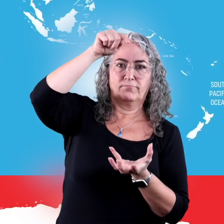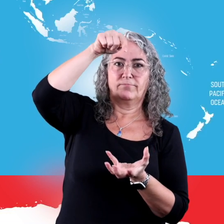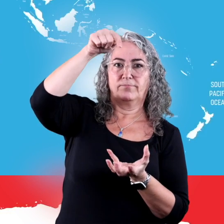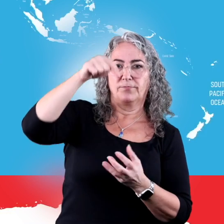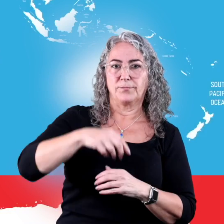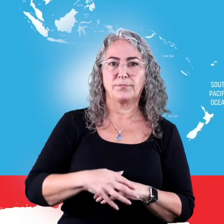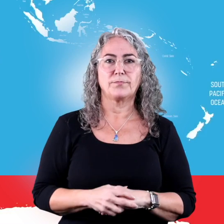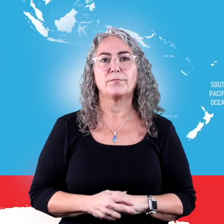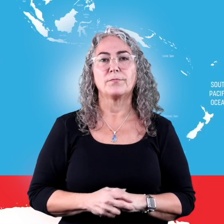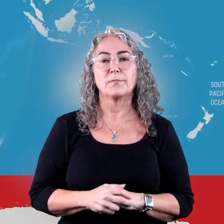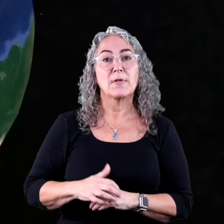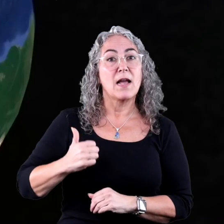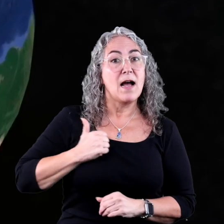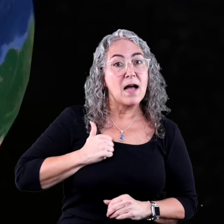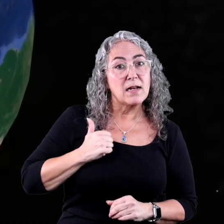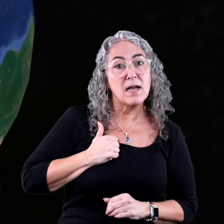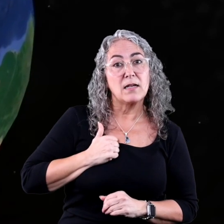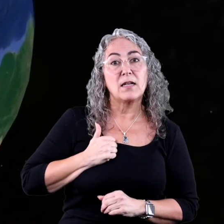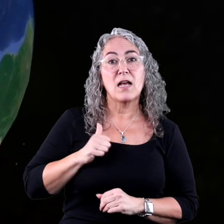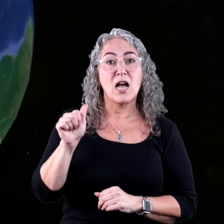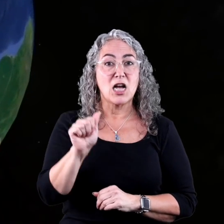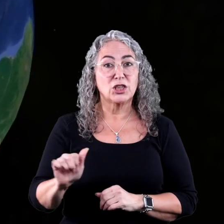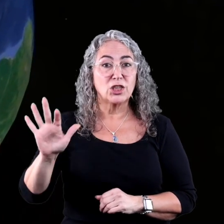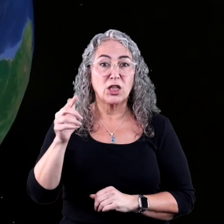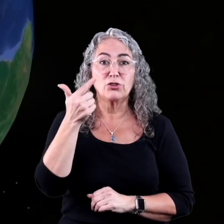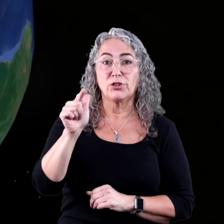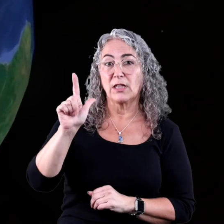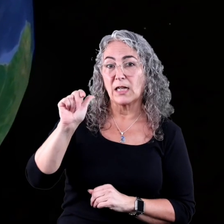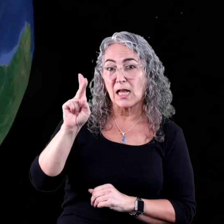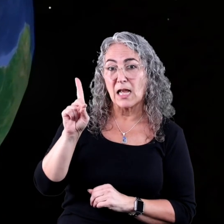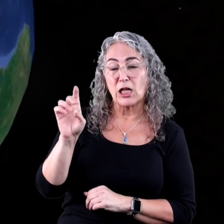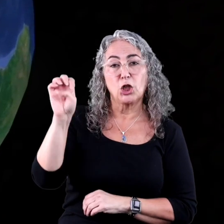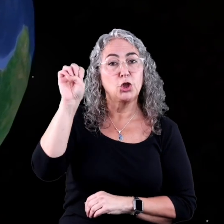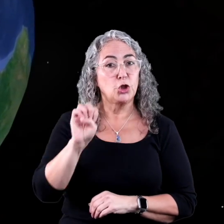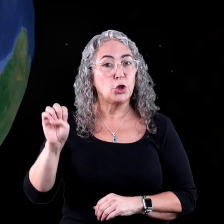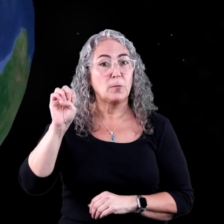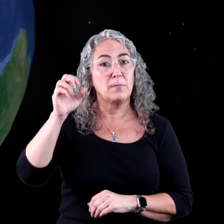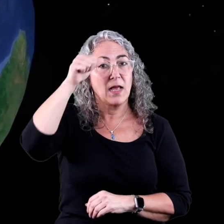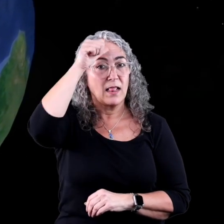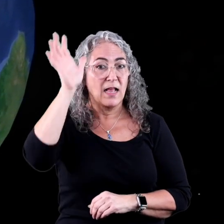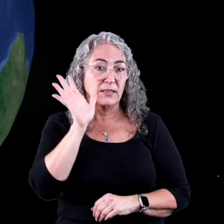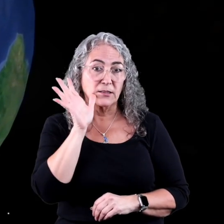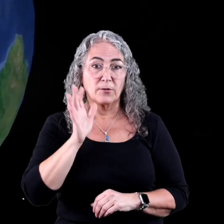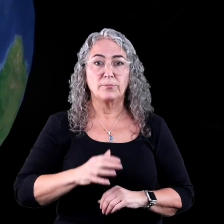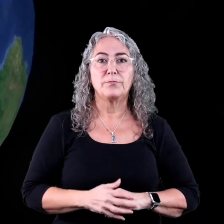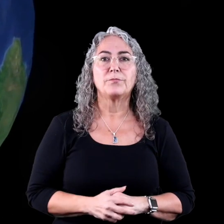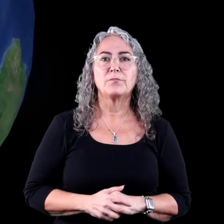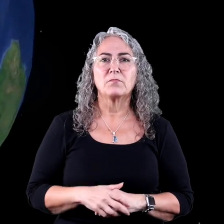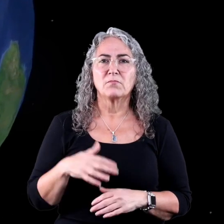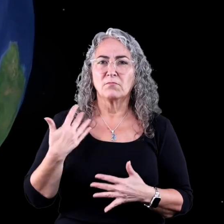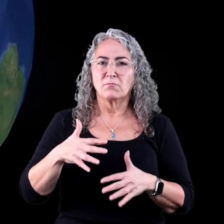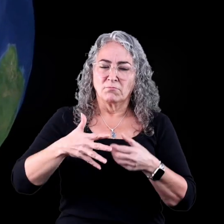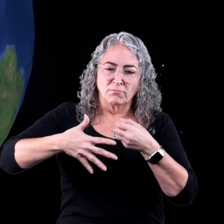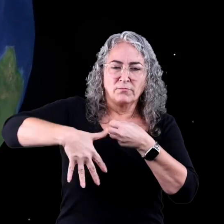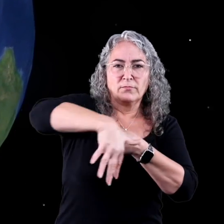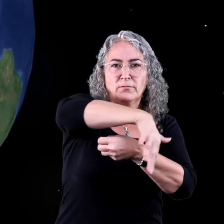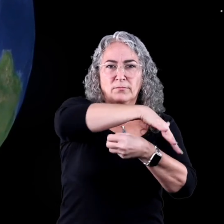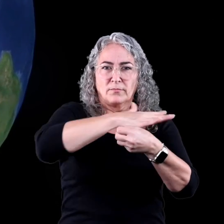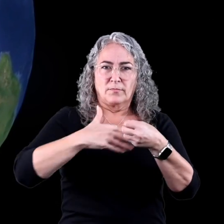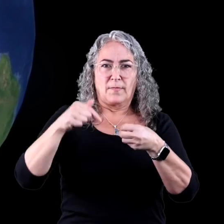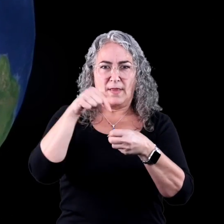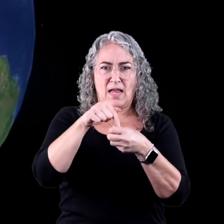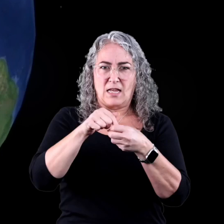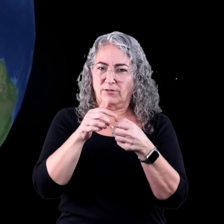from the Southern Ocean. Canada, Asia, Greenland, Europe, and Alaska almost